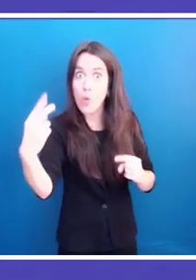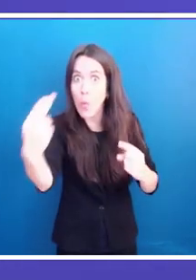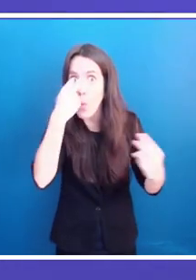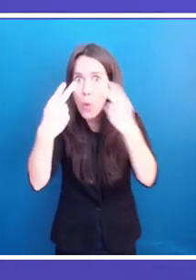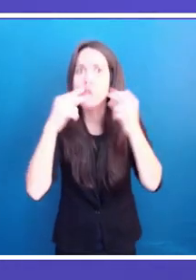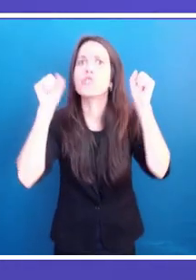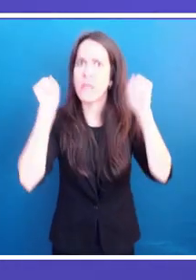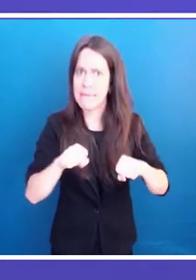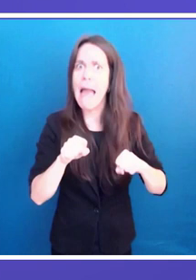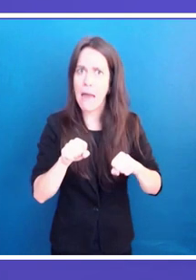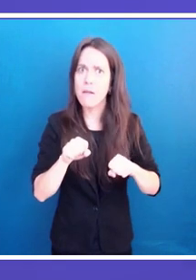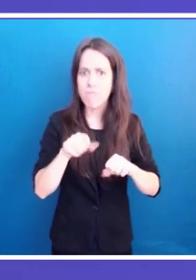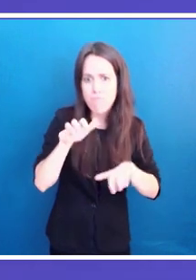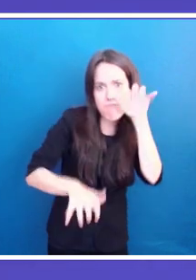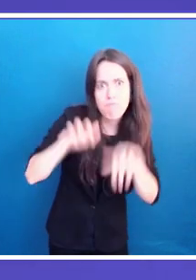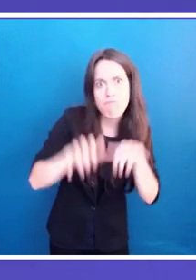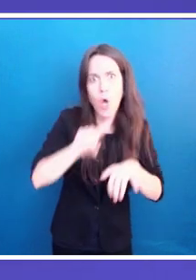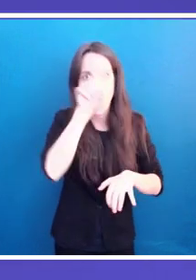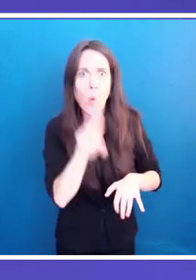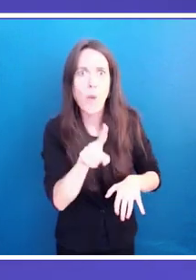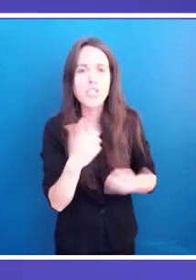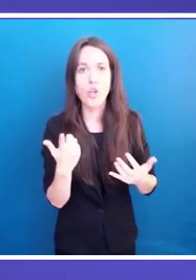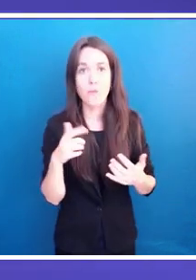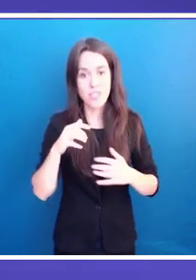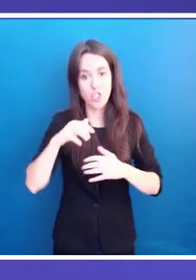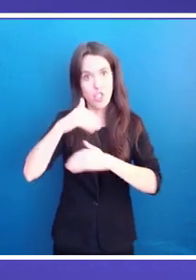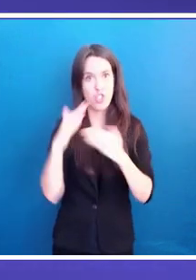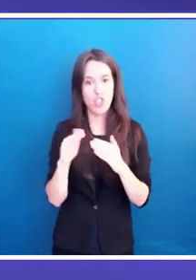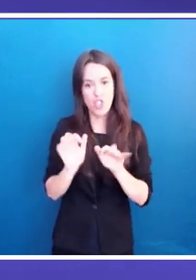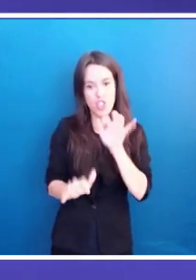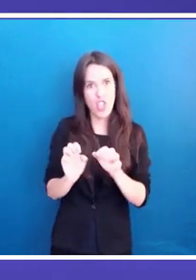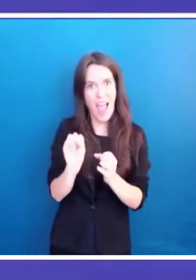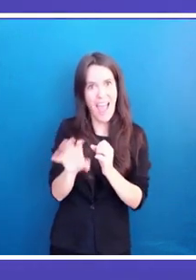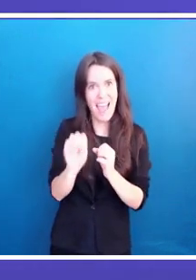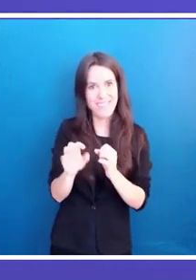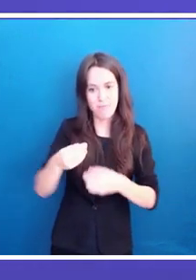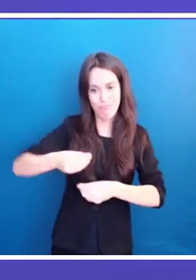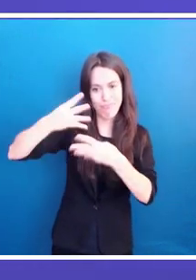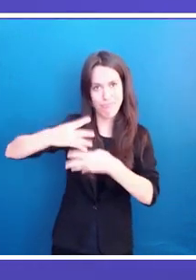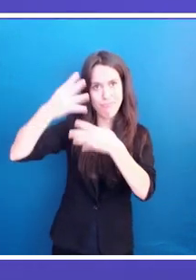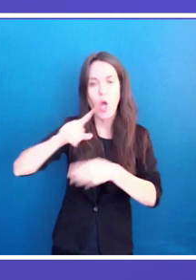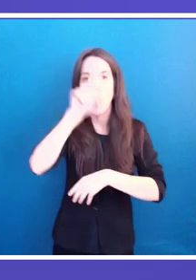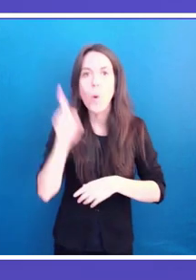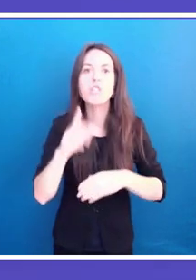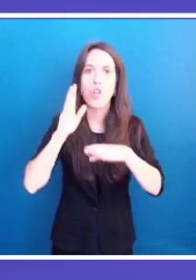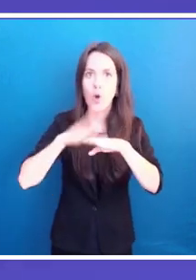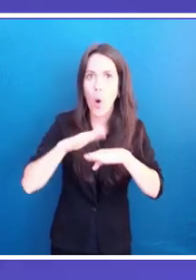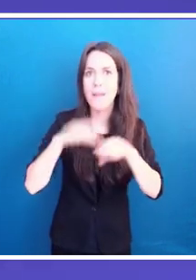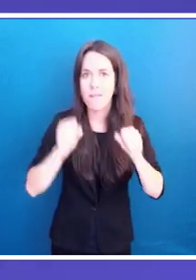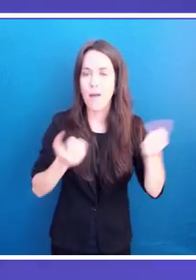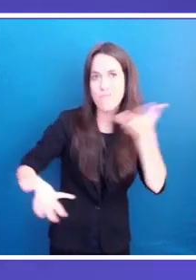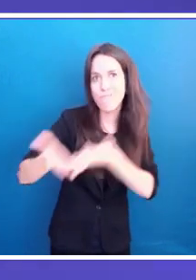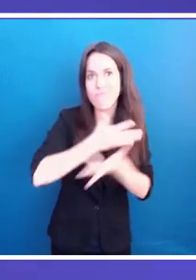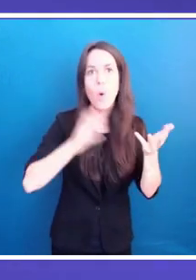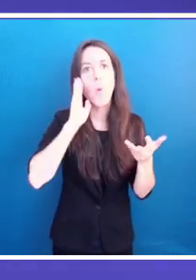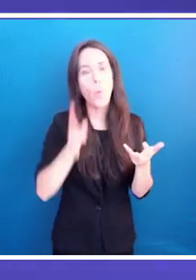comments through the chat box and we will be discussing these questions with the panelists at